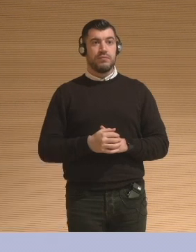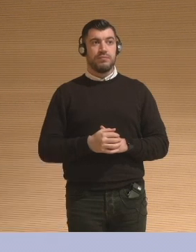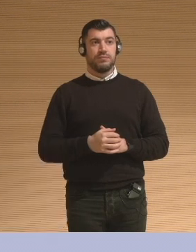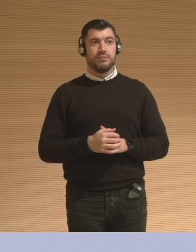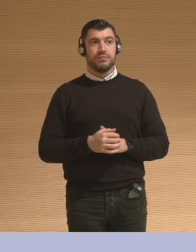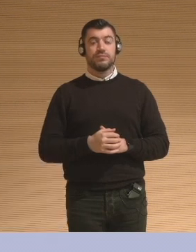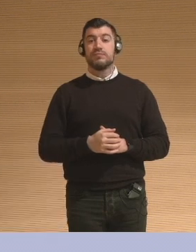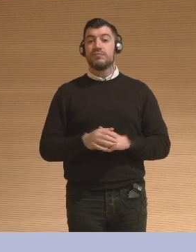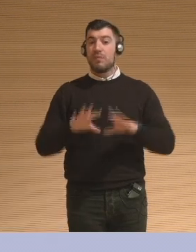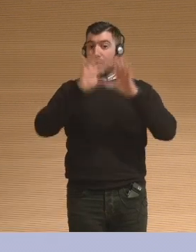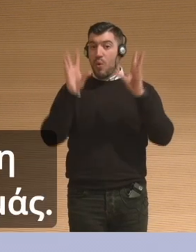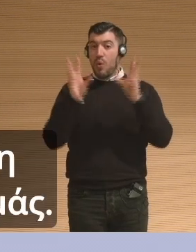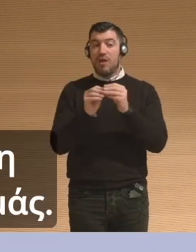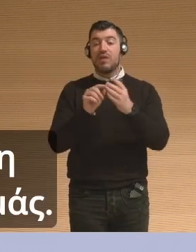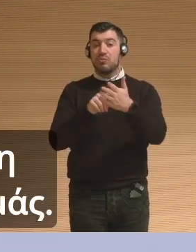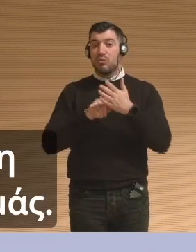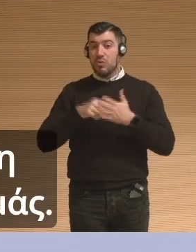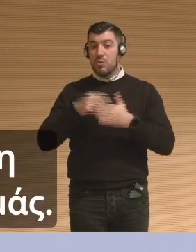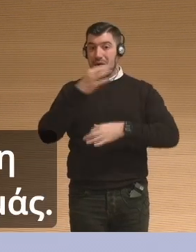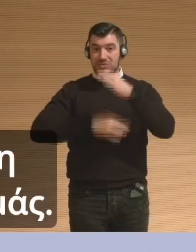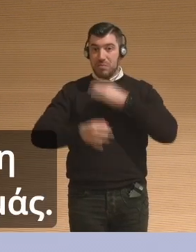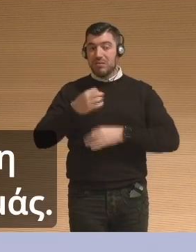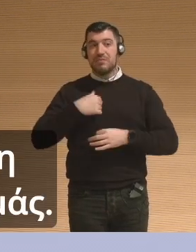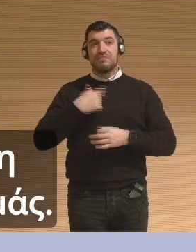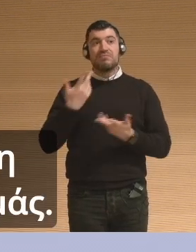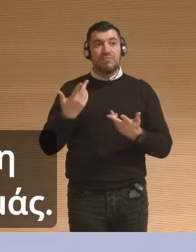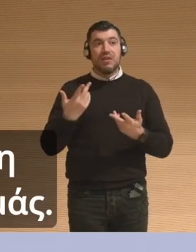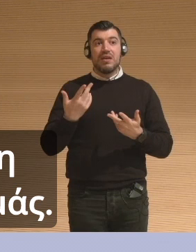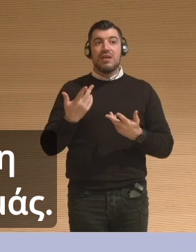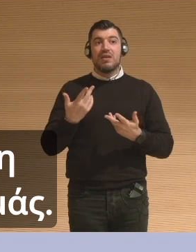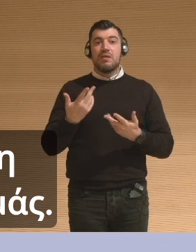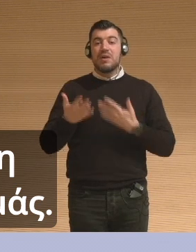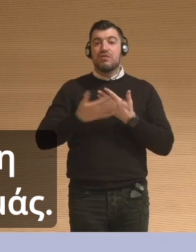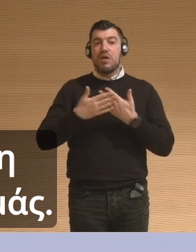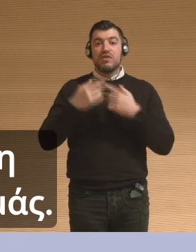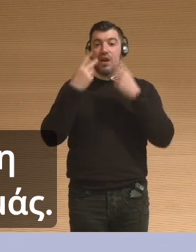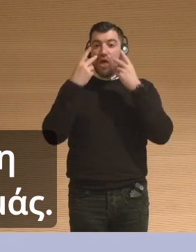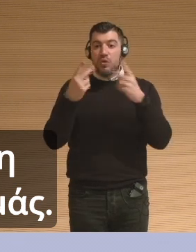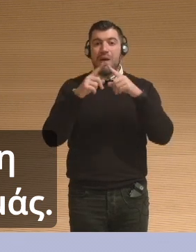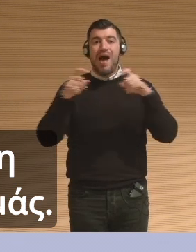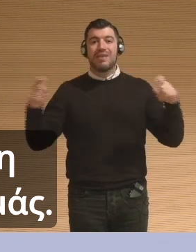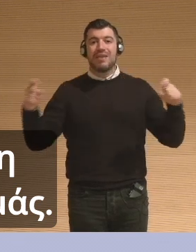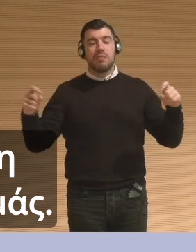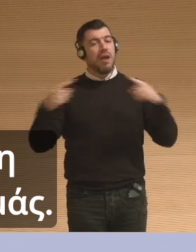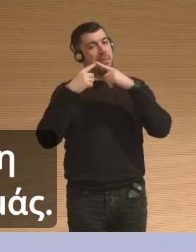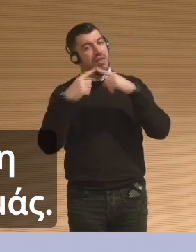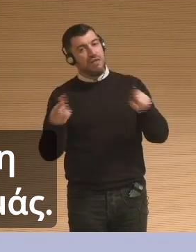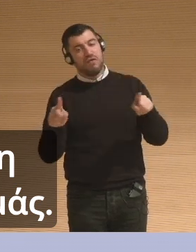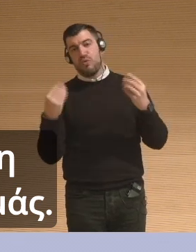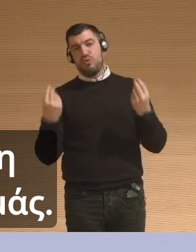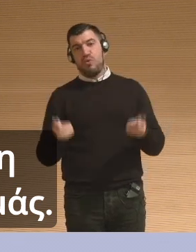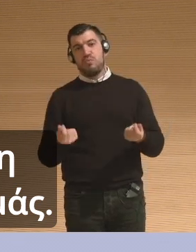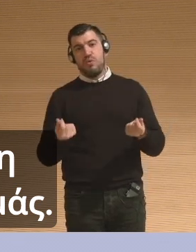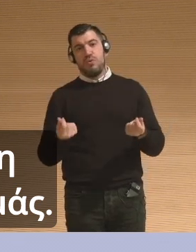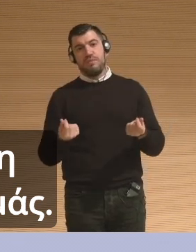lives. Oh, they are. They are. Absolutely. a curator and as an anthropologist, I believe in the life and the biography of objects and